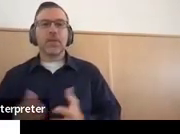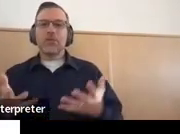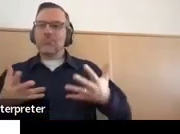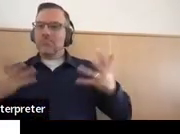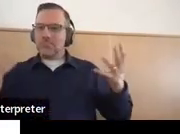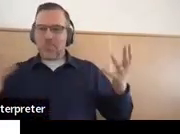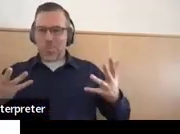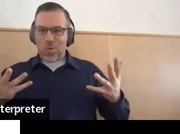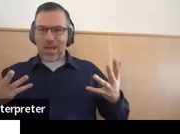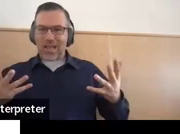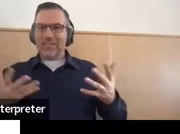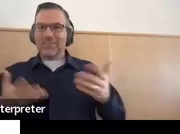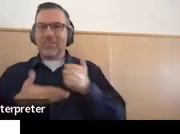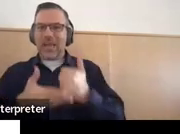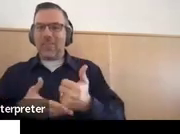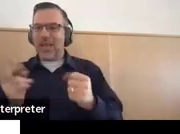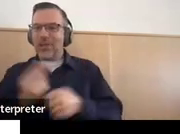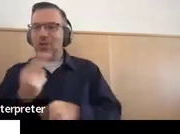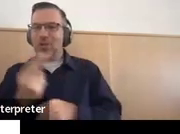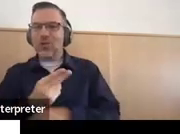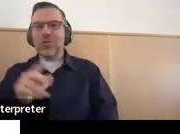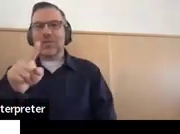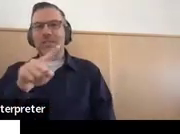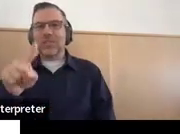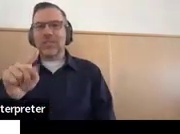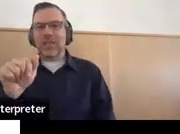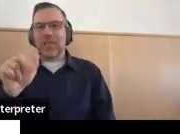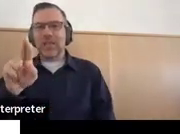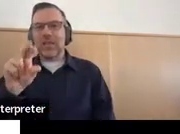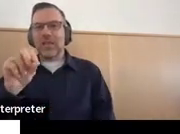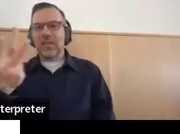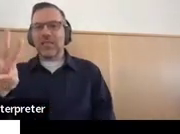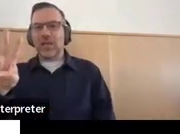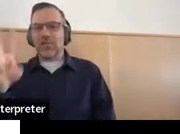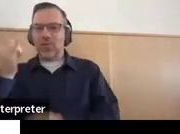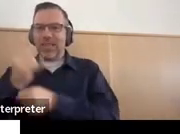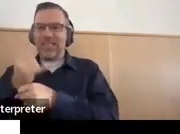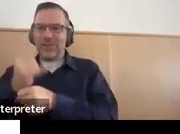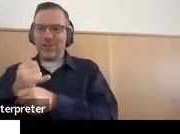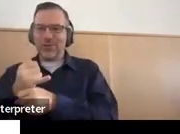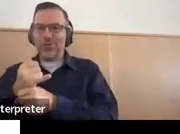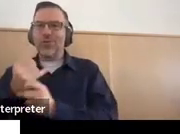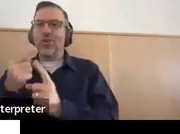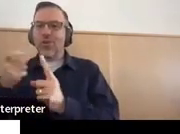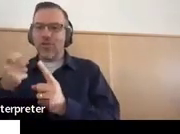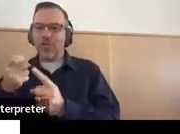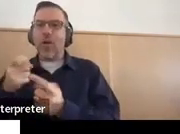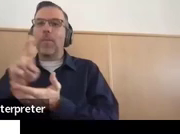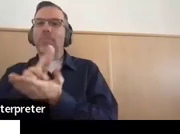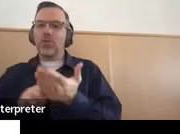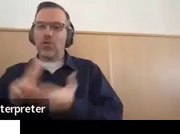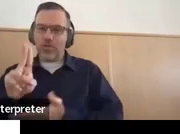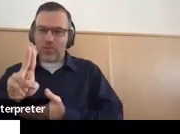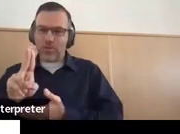can use for that? The Zarrow Institute at the University of Oklahoma has this entire